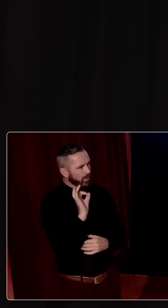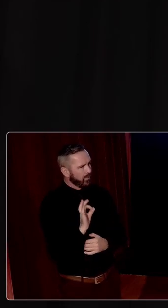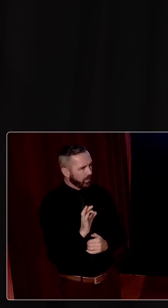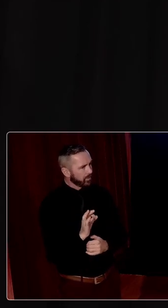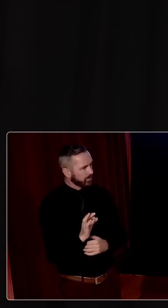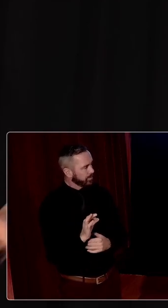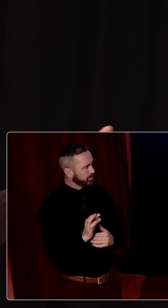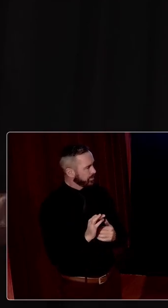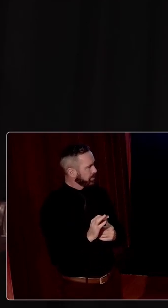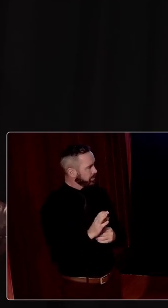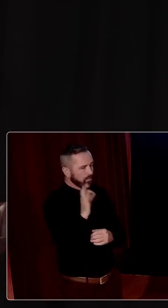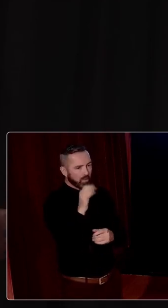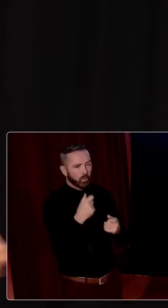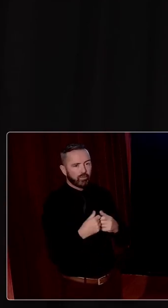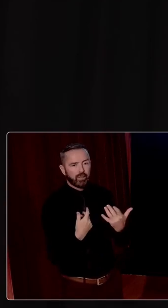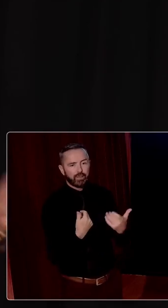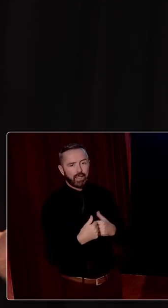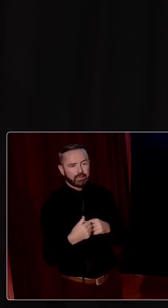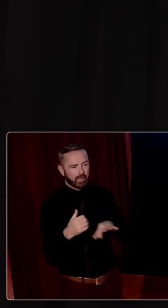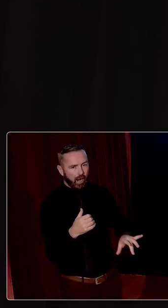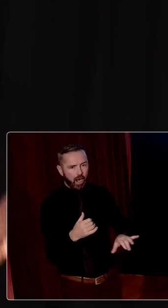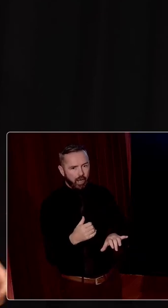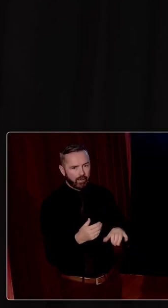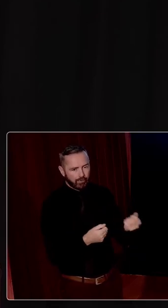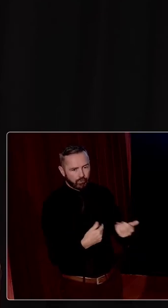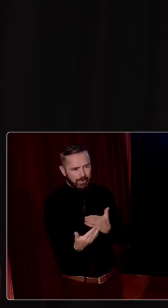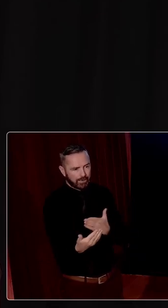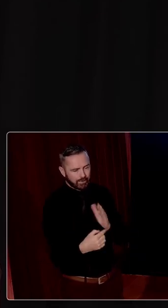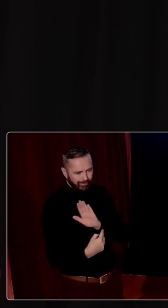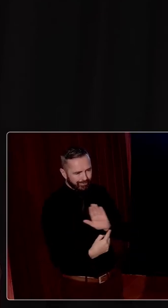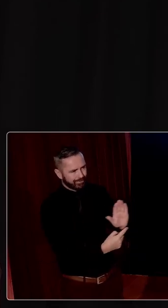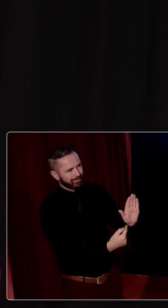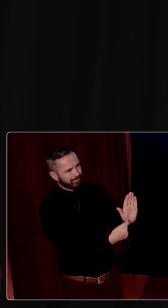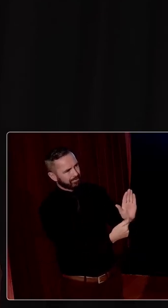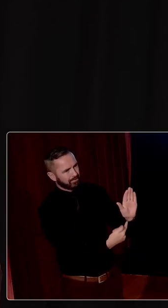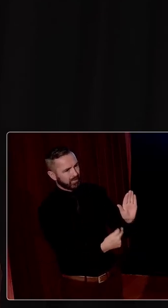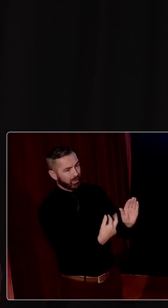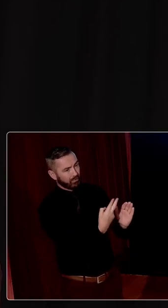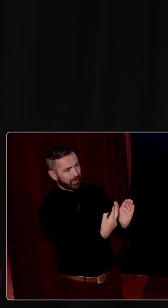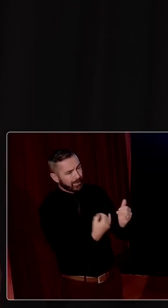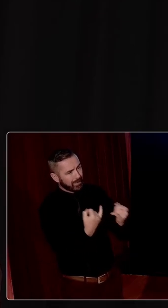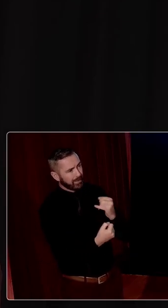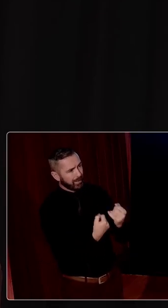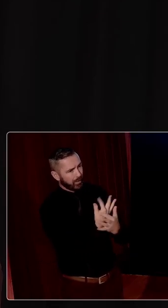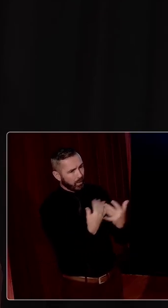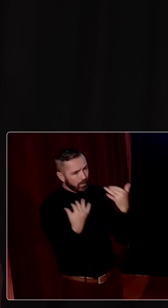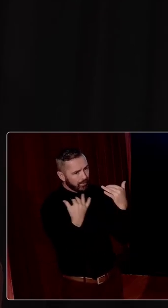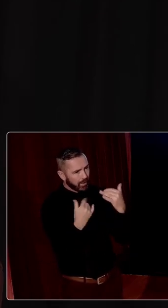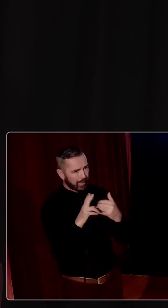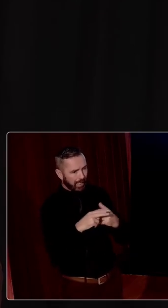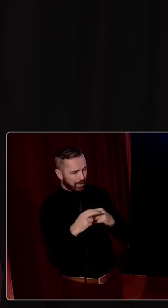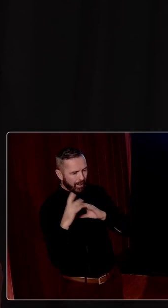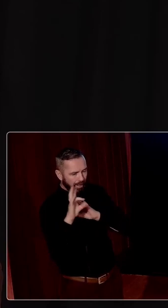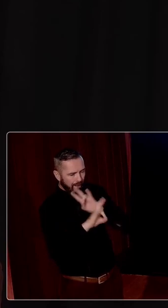that the archives are being released, that they're rich, and that we can interrogate our past.